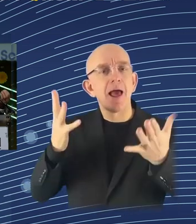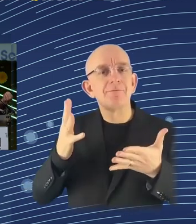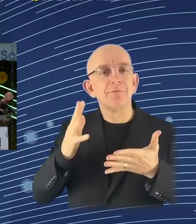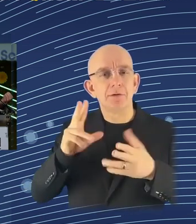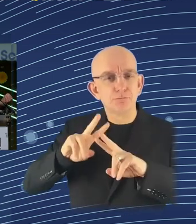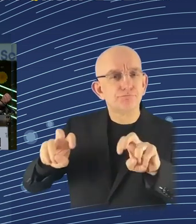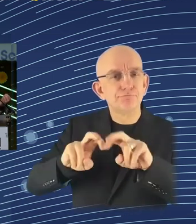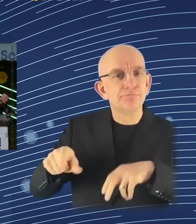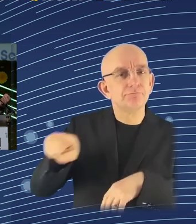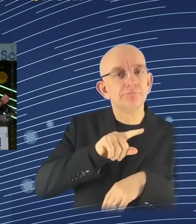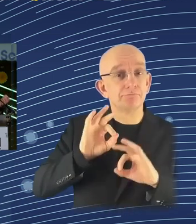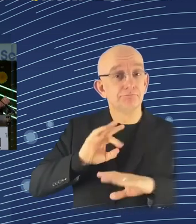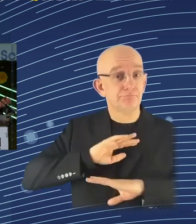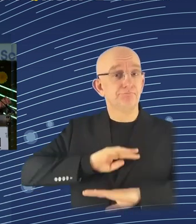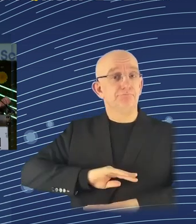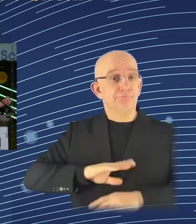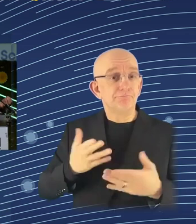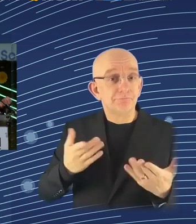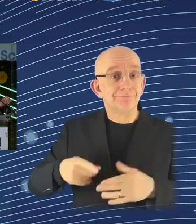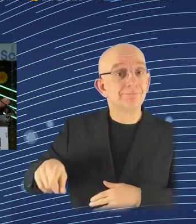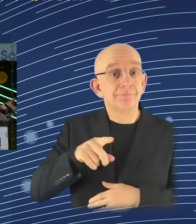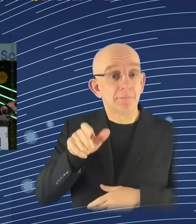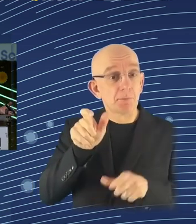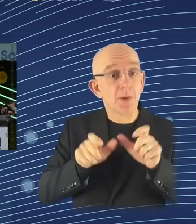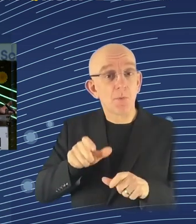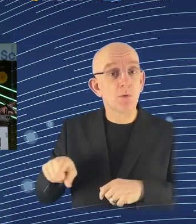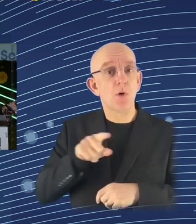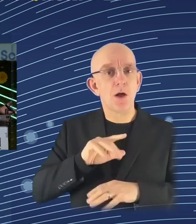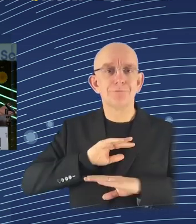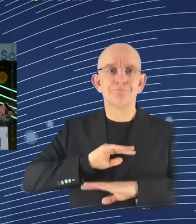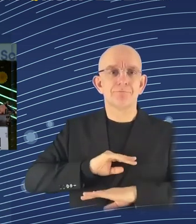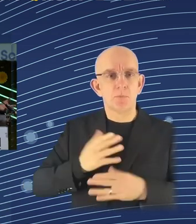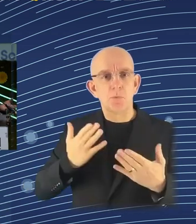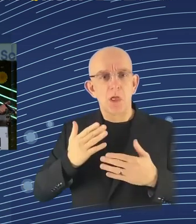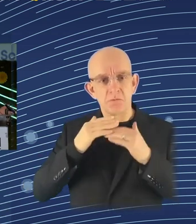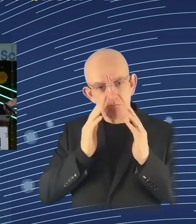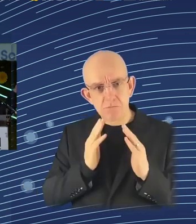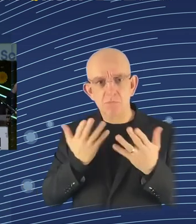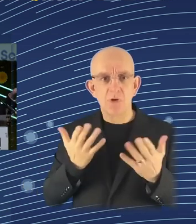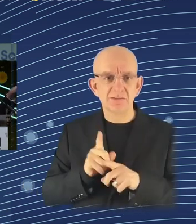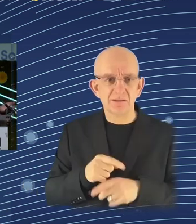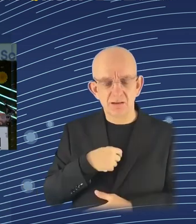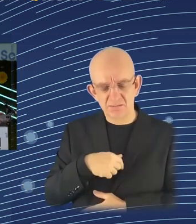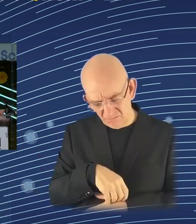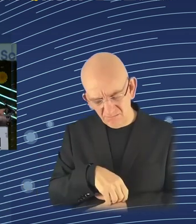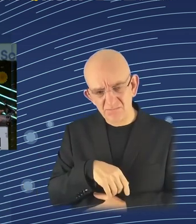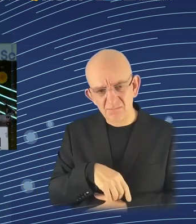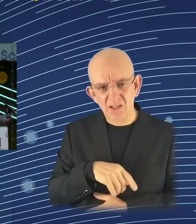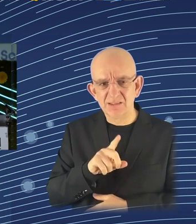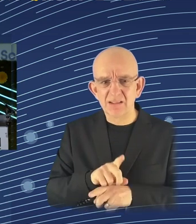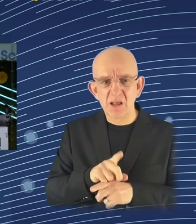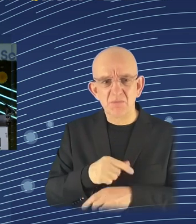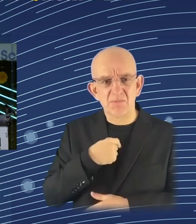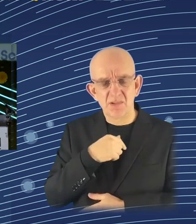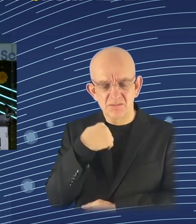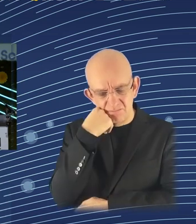unhappiness than going to work is being sick. I mean, it's ridiculous. know, like you spend so much of your time at work and they